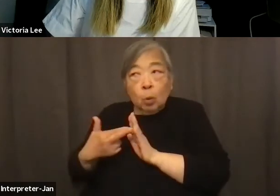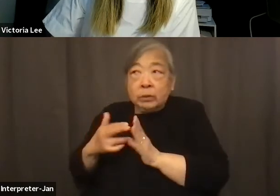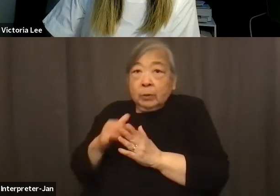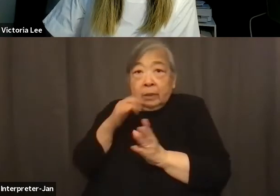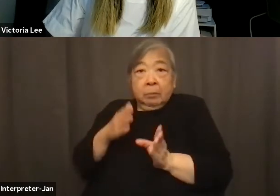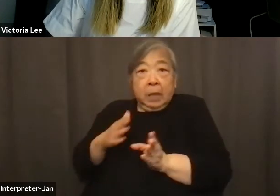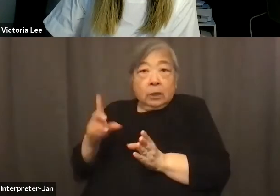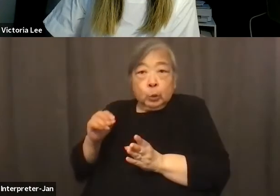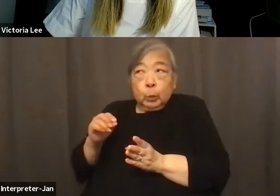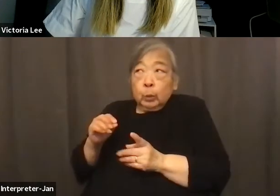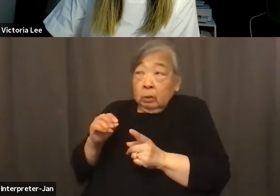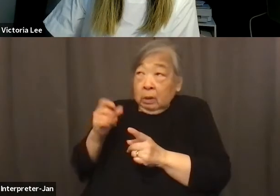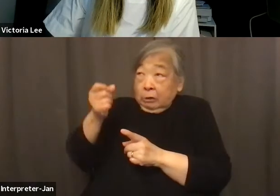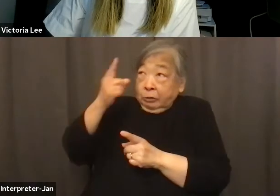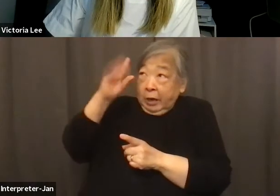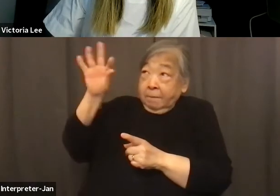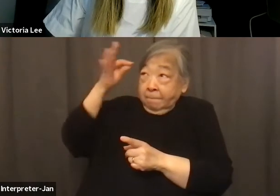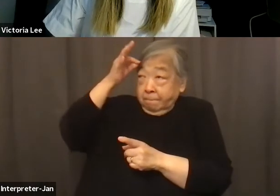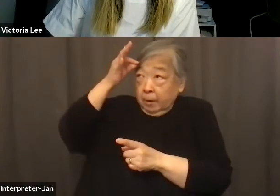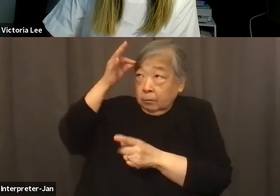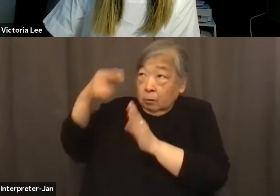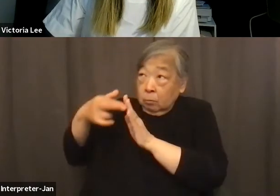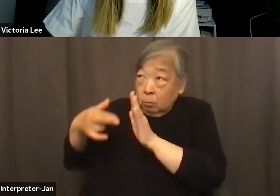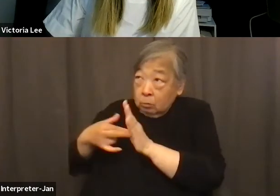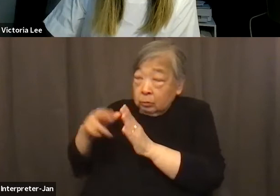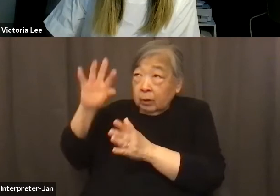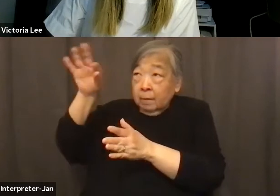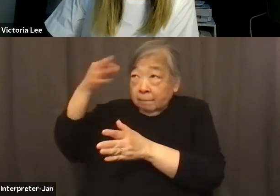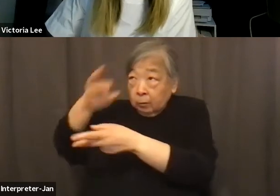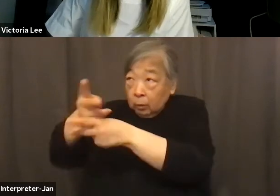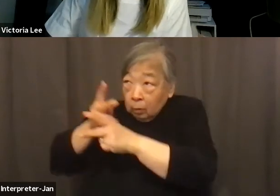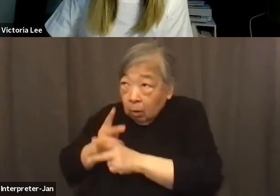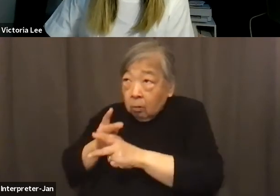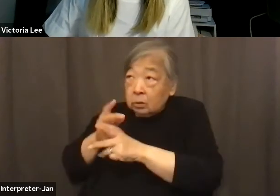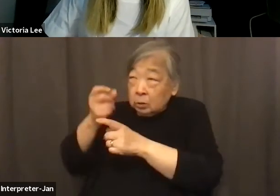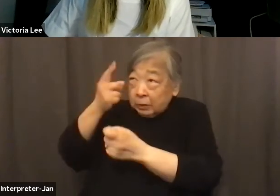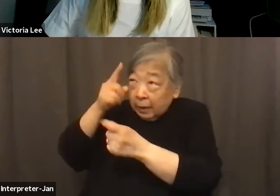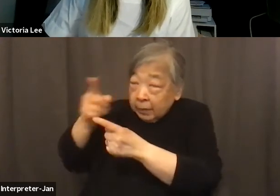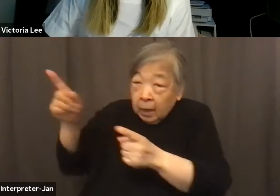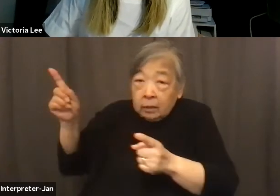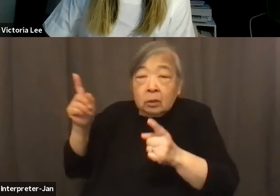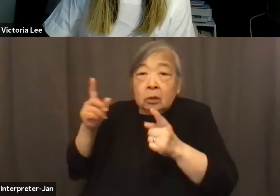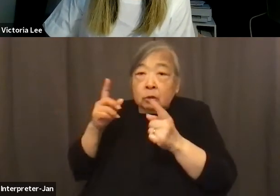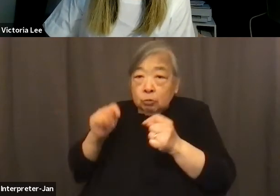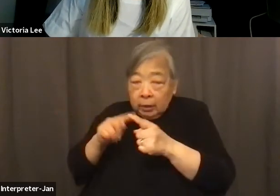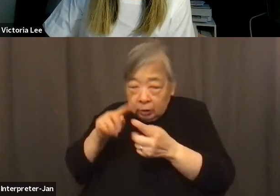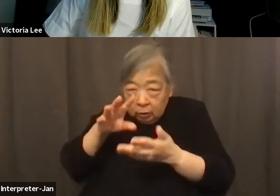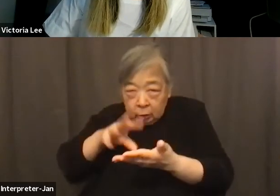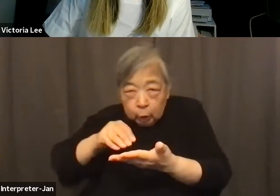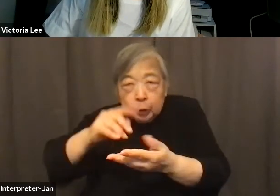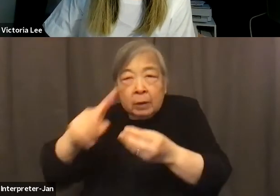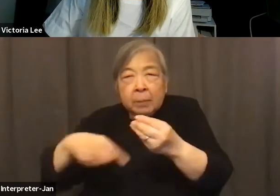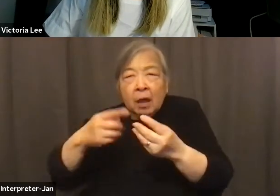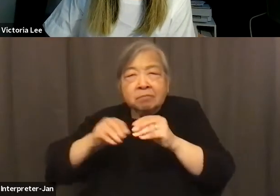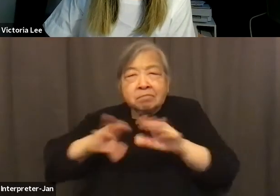you know, federal treasury rules or loans, as Wellington was talking about, trying to be infectious disease specialists, because the